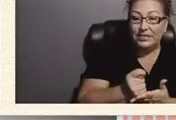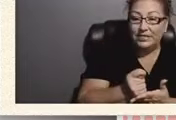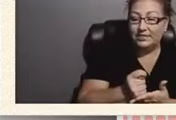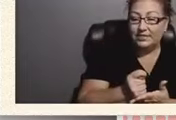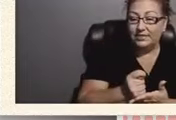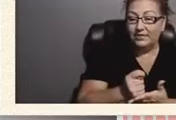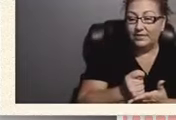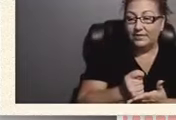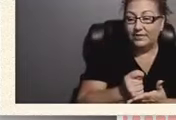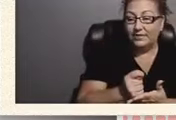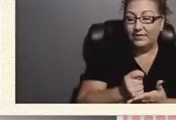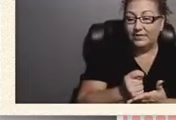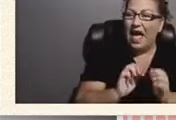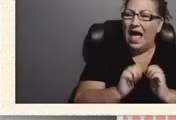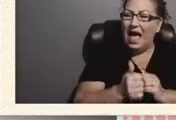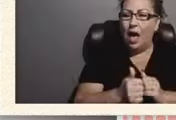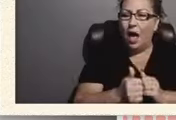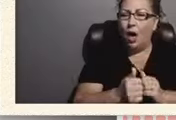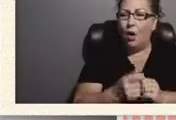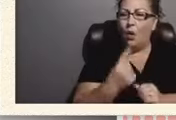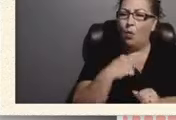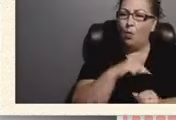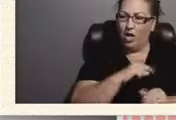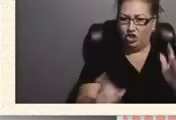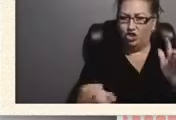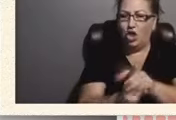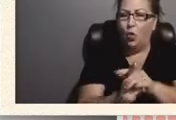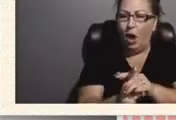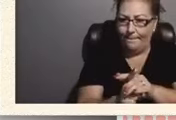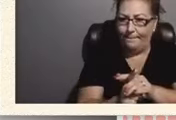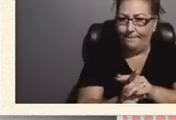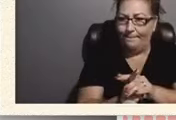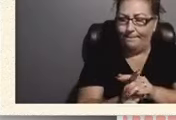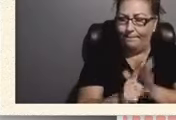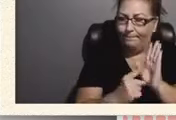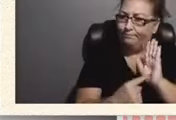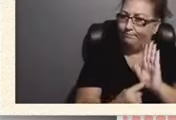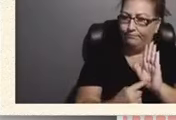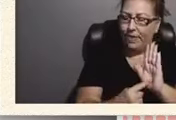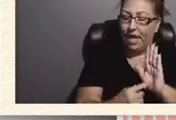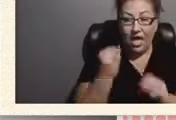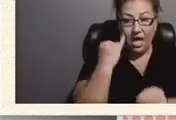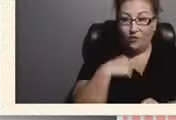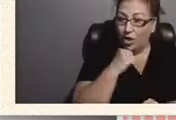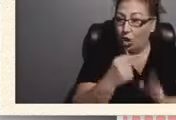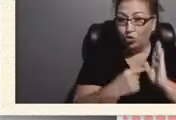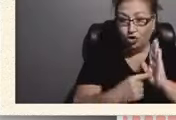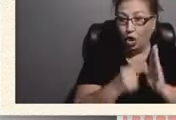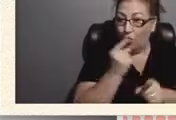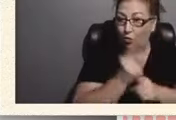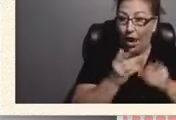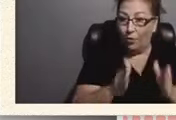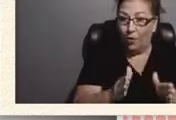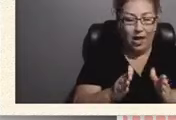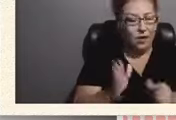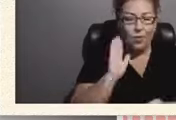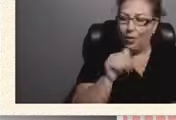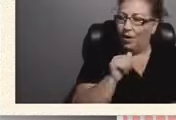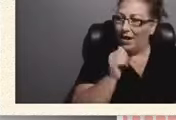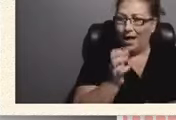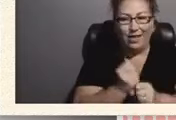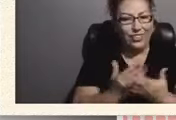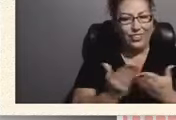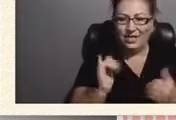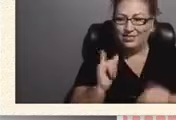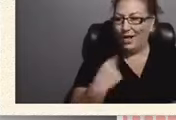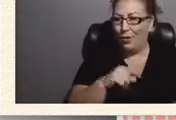How are we showing up? Because if we don't show up in the right way, we're not going to get the things that we need. And